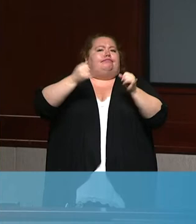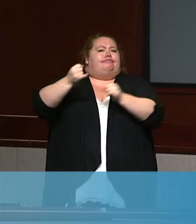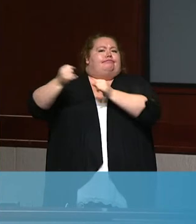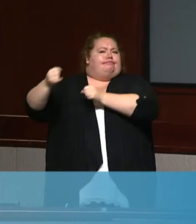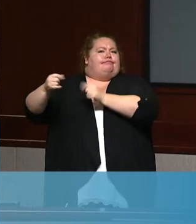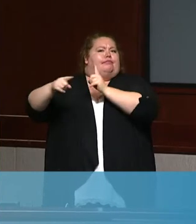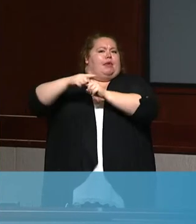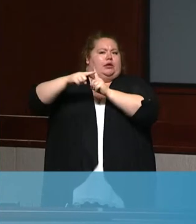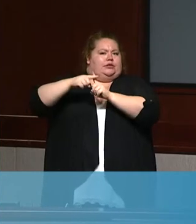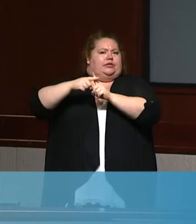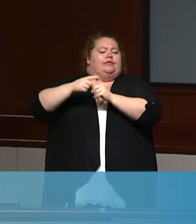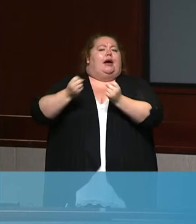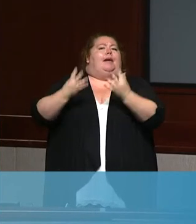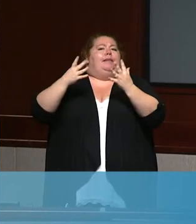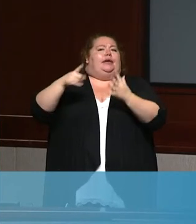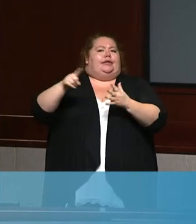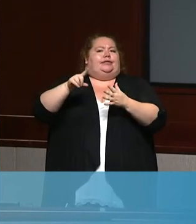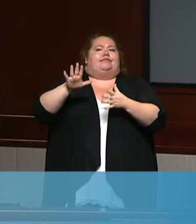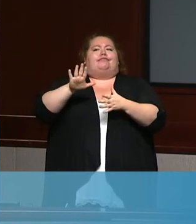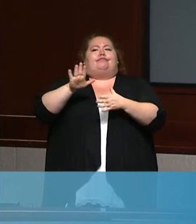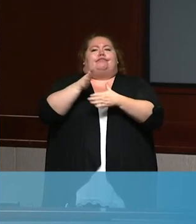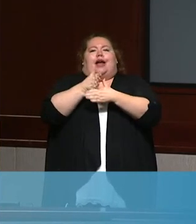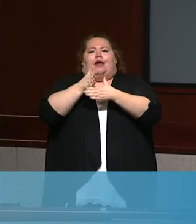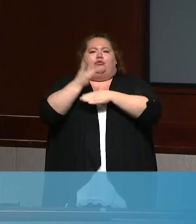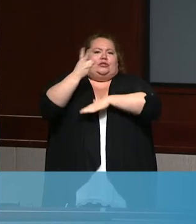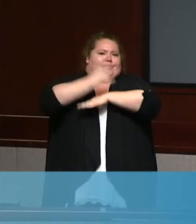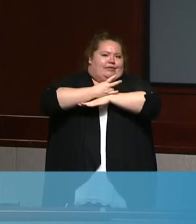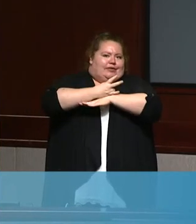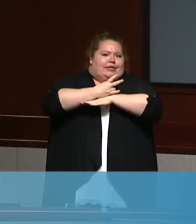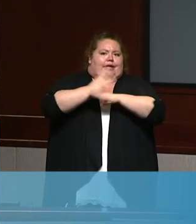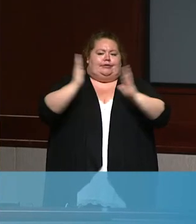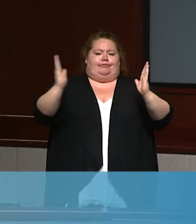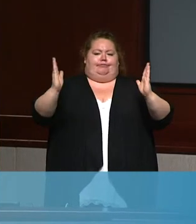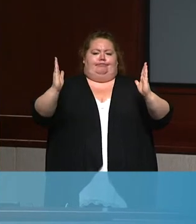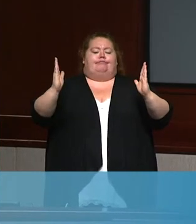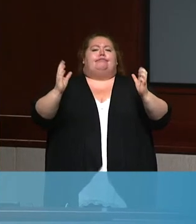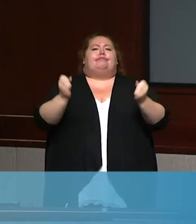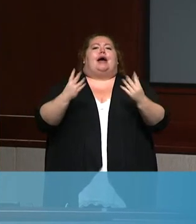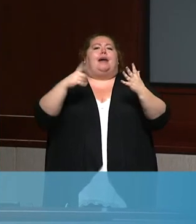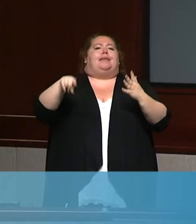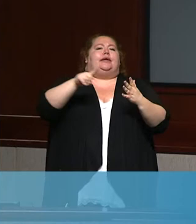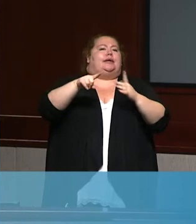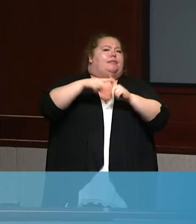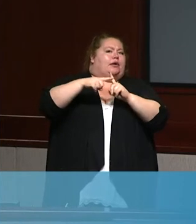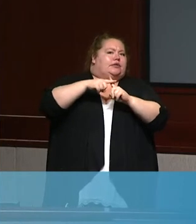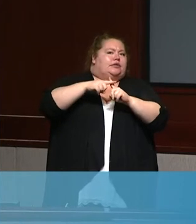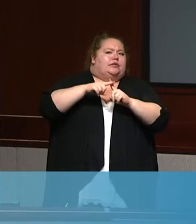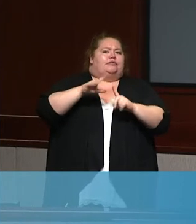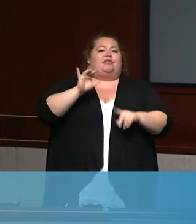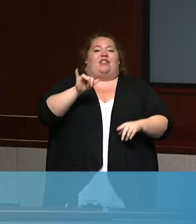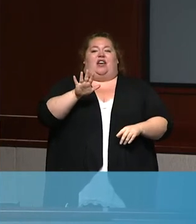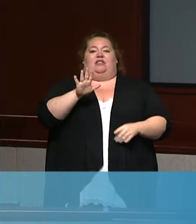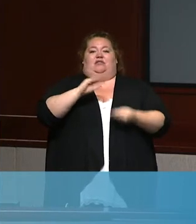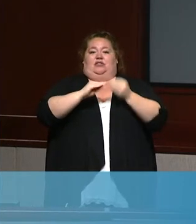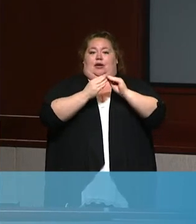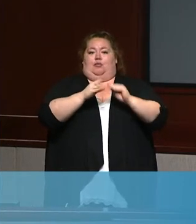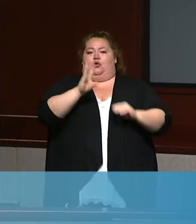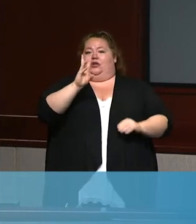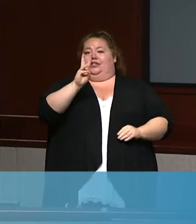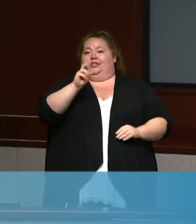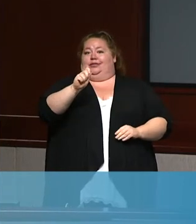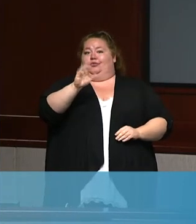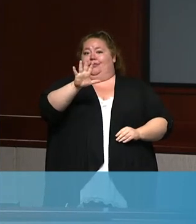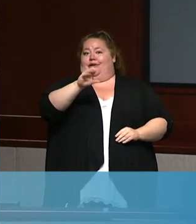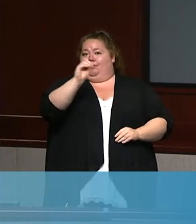That is also averaged over seven days. That was at 6.5. It